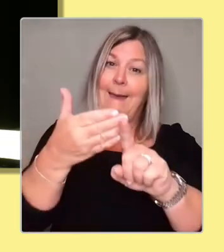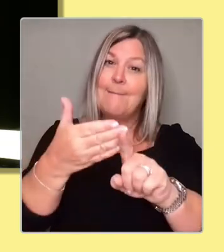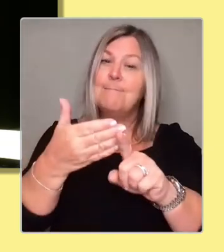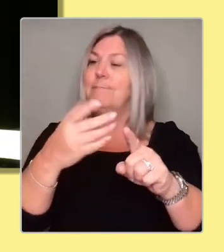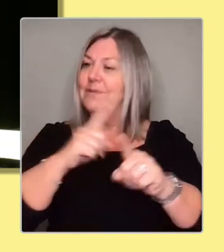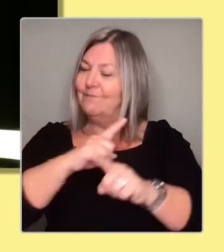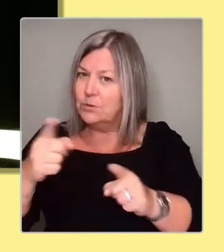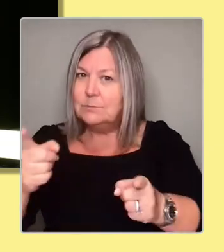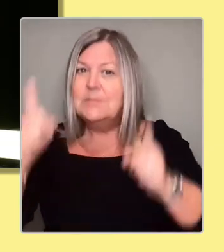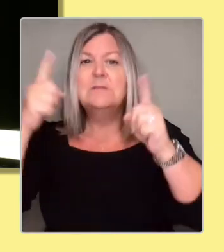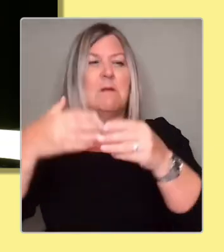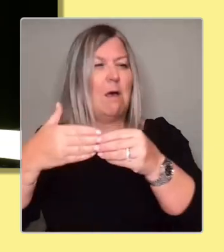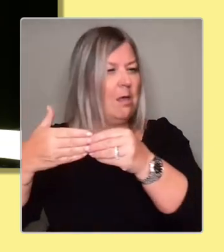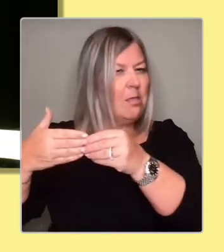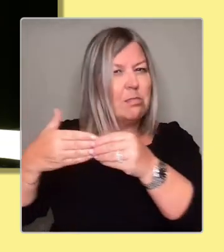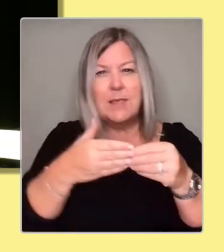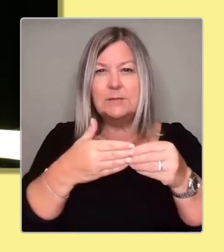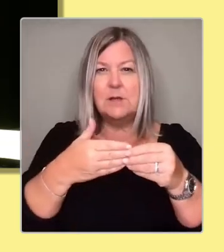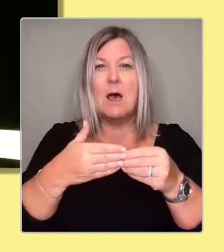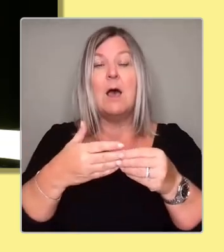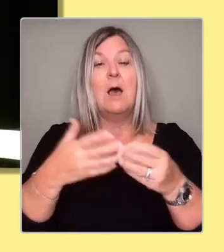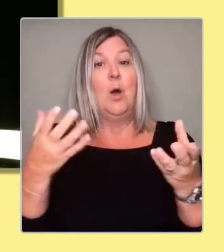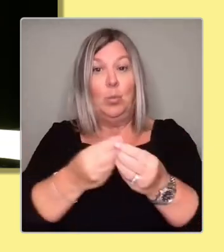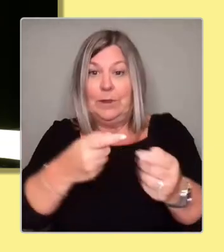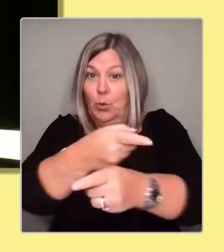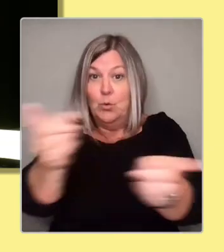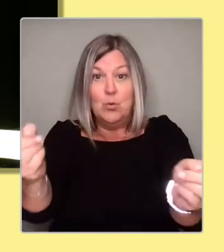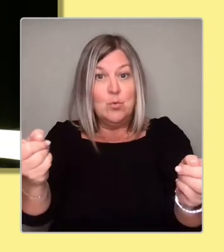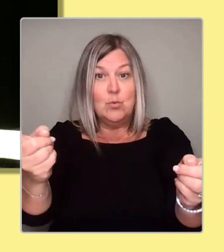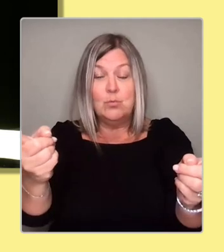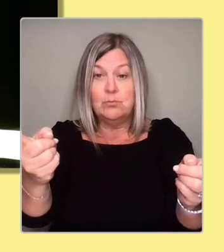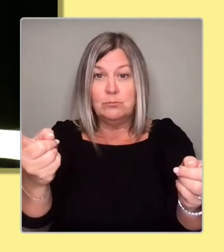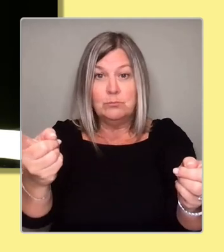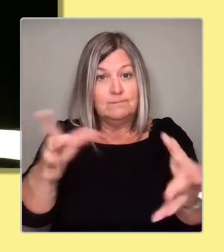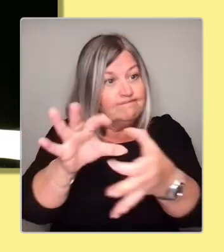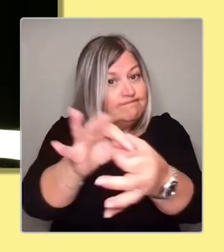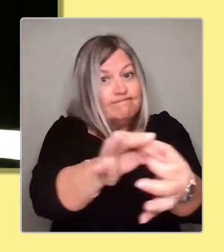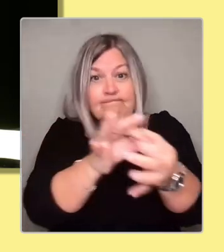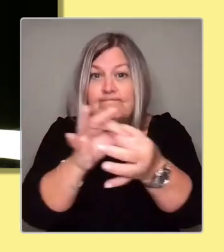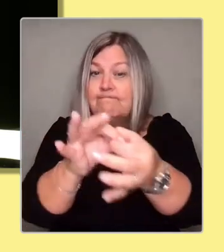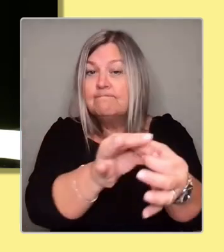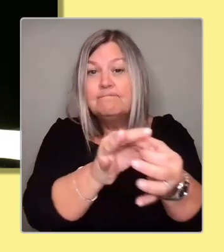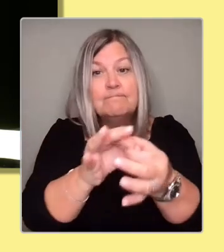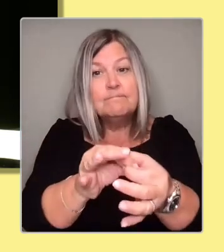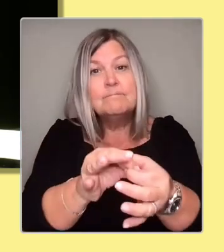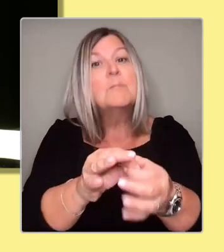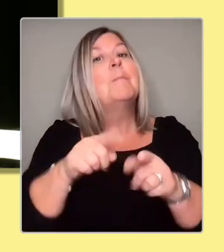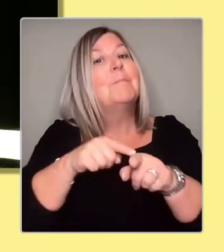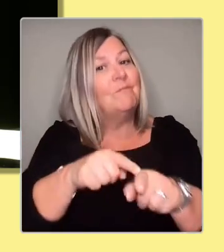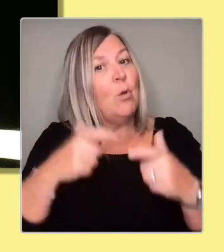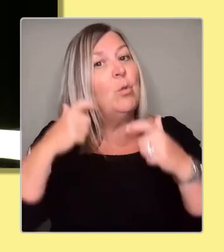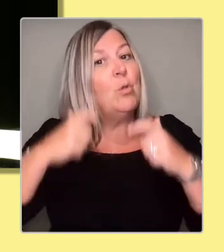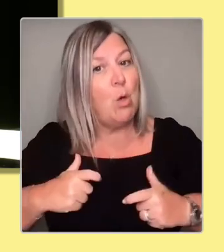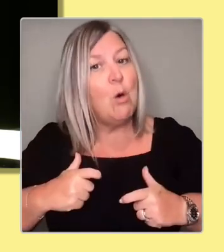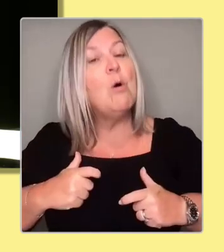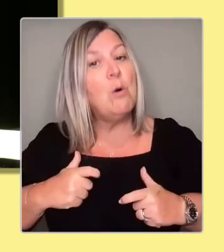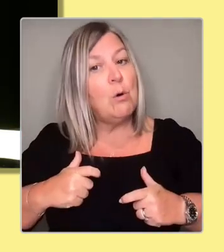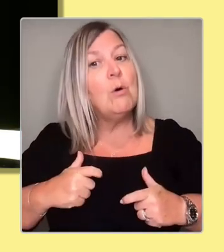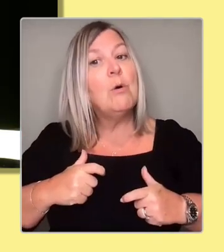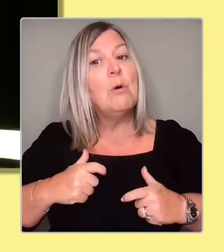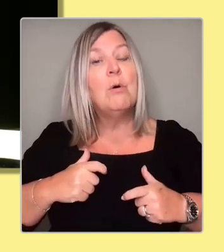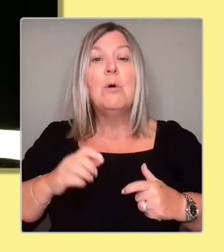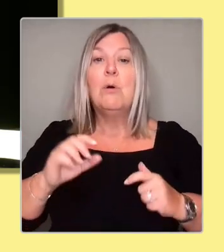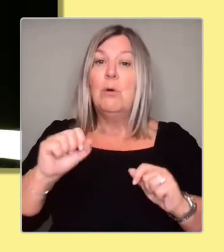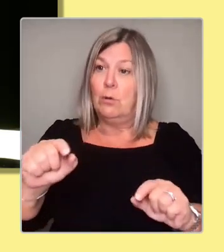alongside you by any means necessary within a legal framework that we decide collectively we take your collective mandate to stand alongside